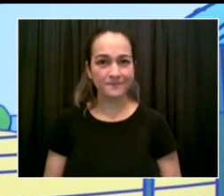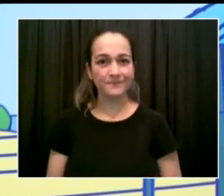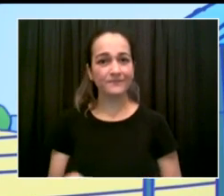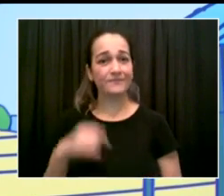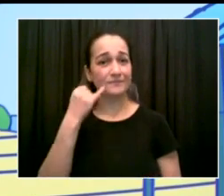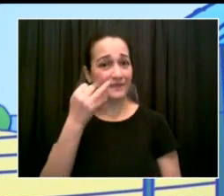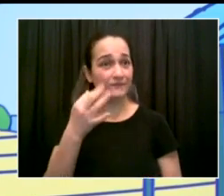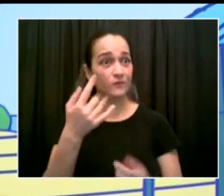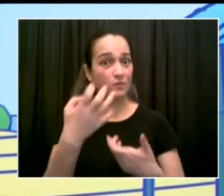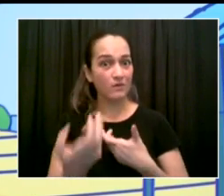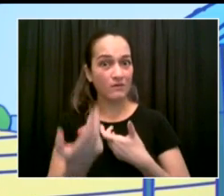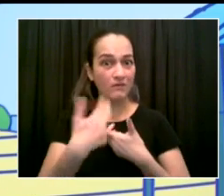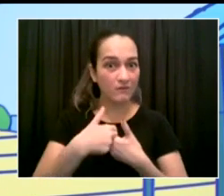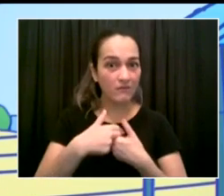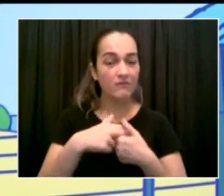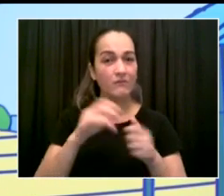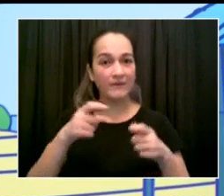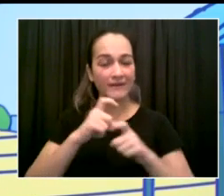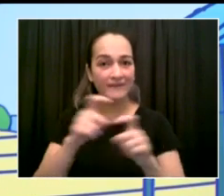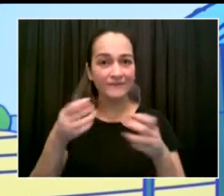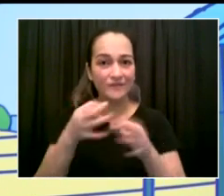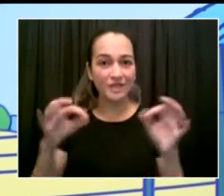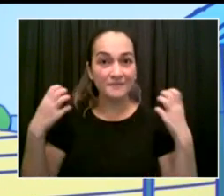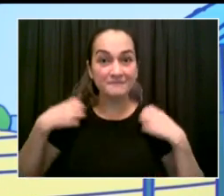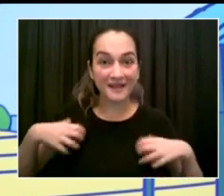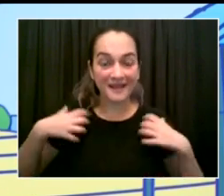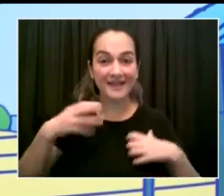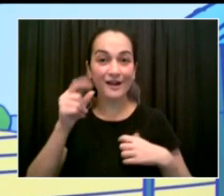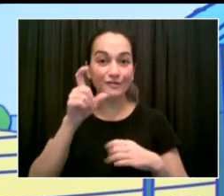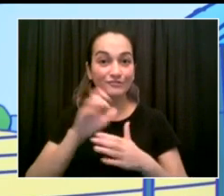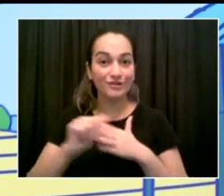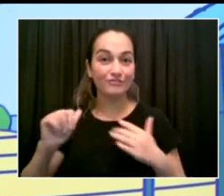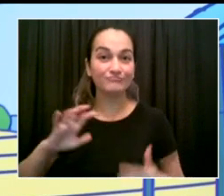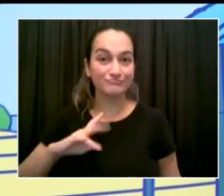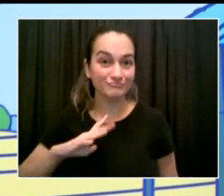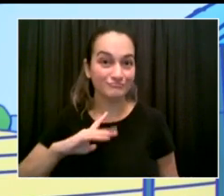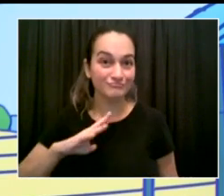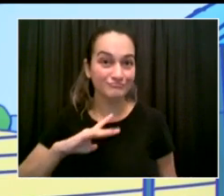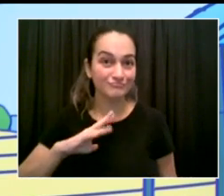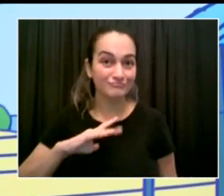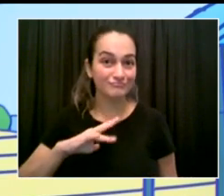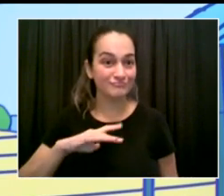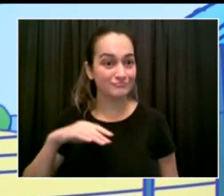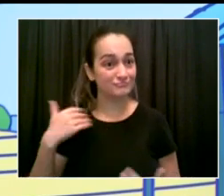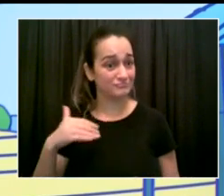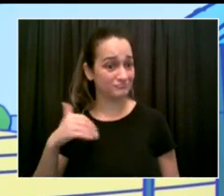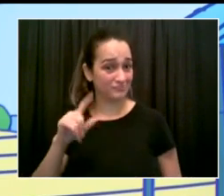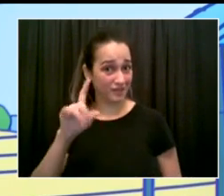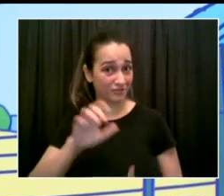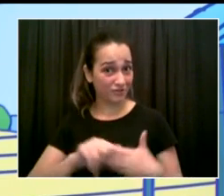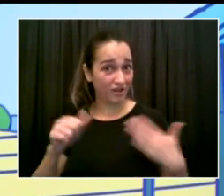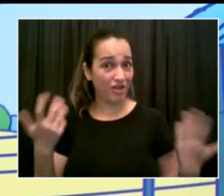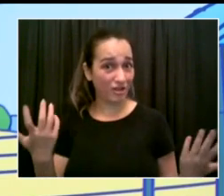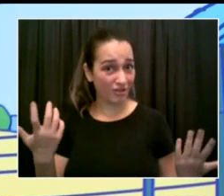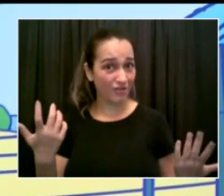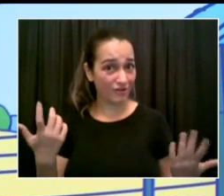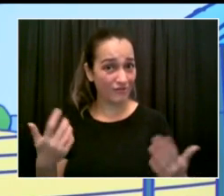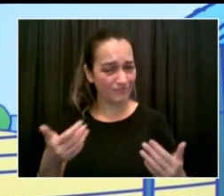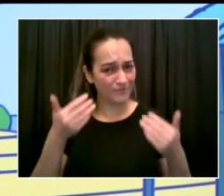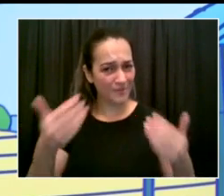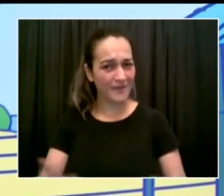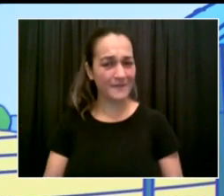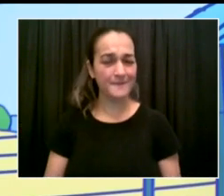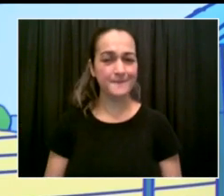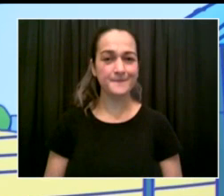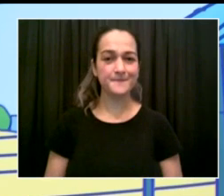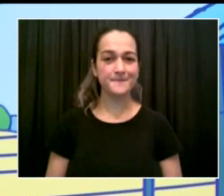individually. We'll get the incentive going, the bonus referral for your House of Worship as well. We need the maximum number of New Yorkers